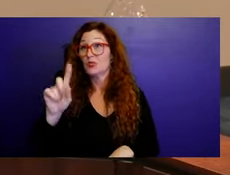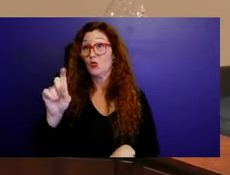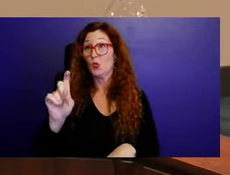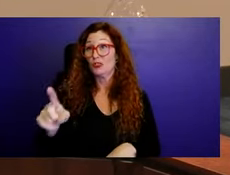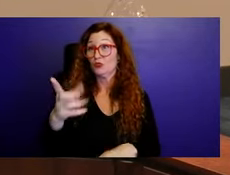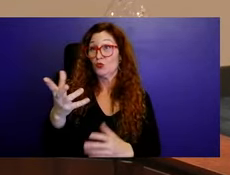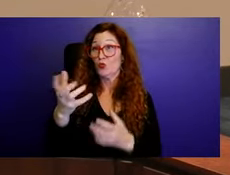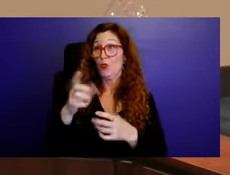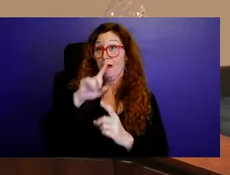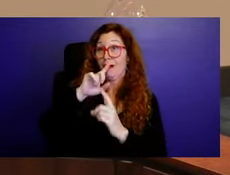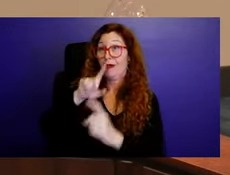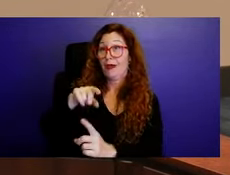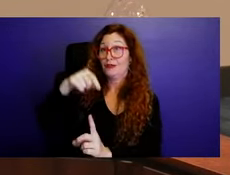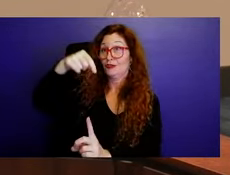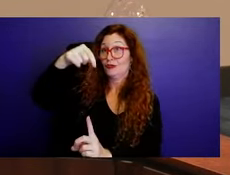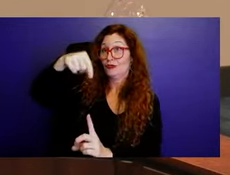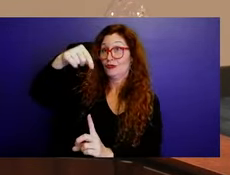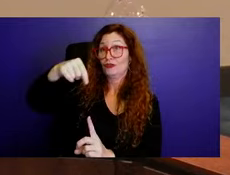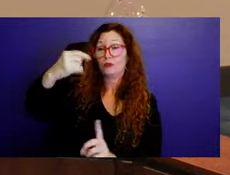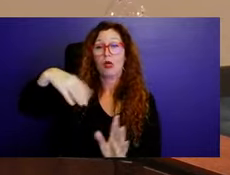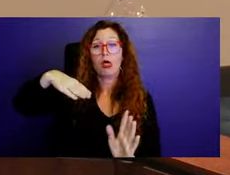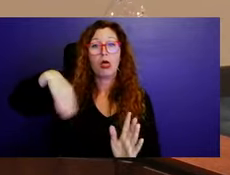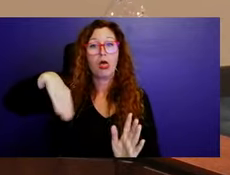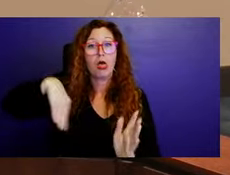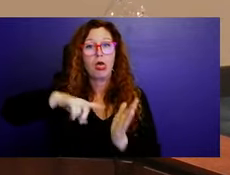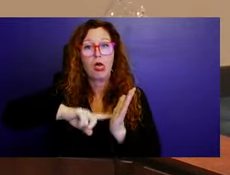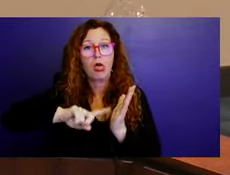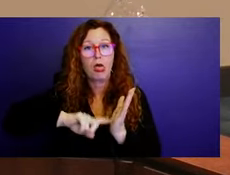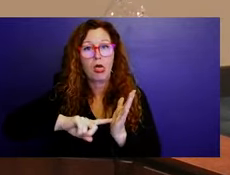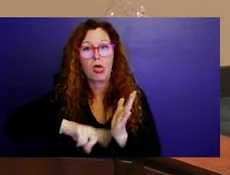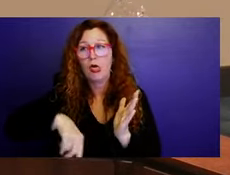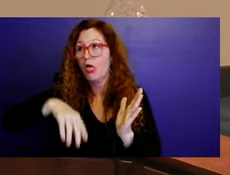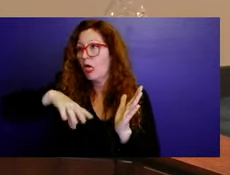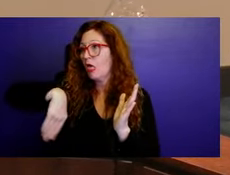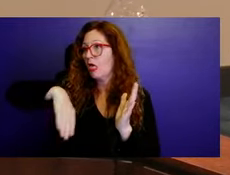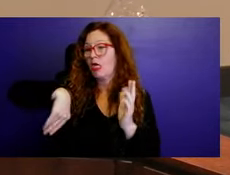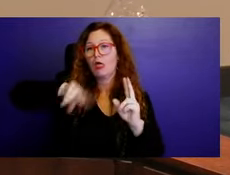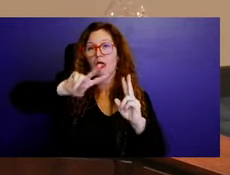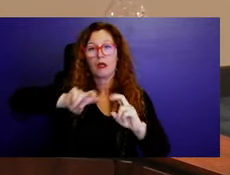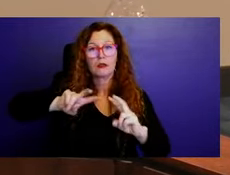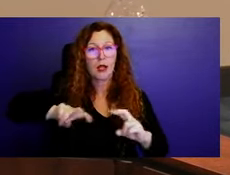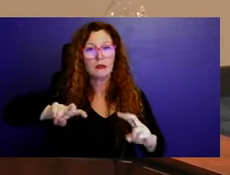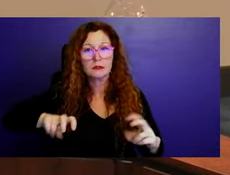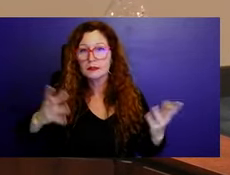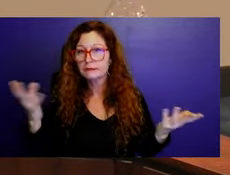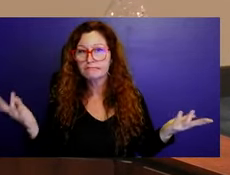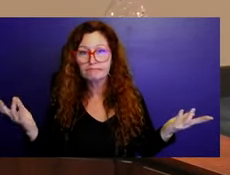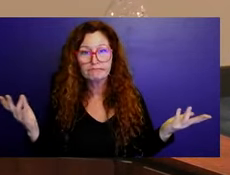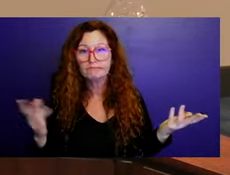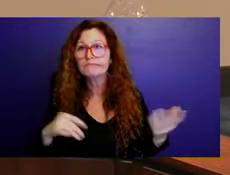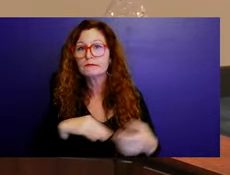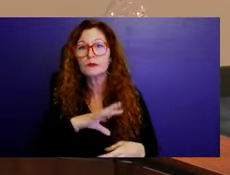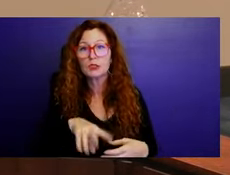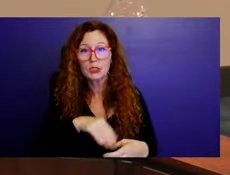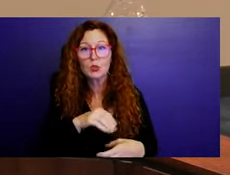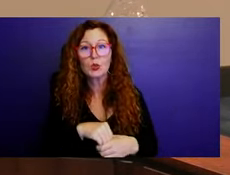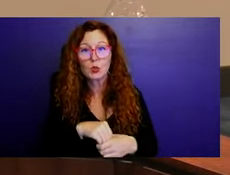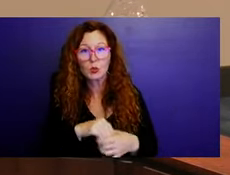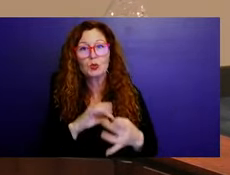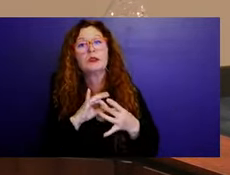doing a zoning analysis. Um, when you annex property, you would have to do a zoning and land use amendment